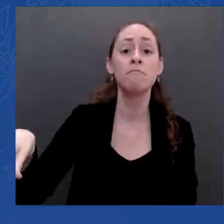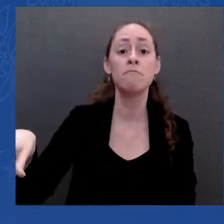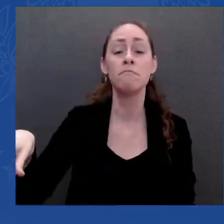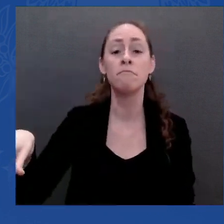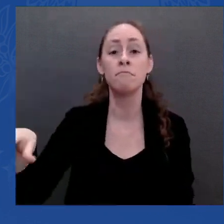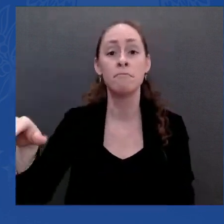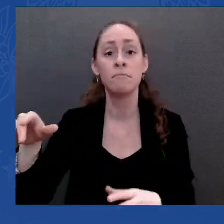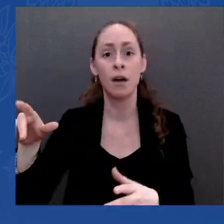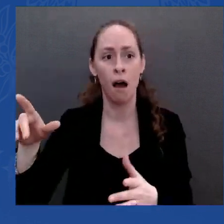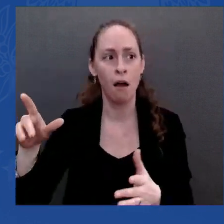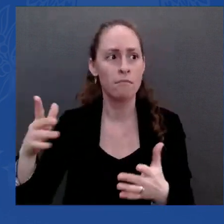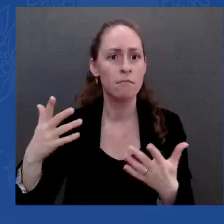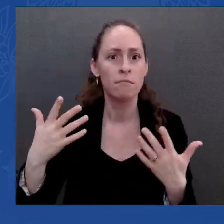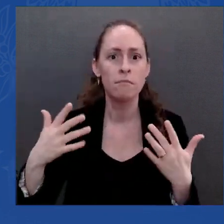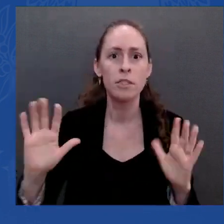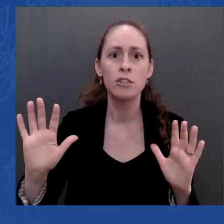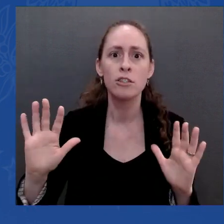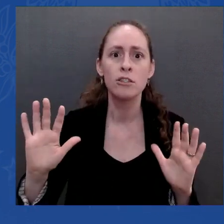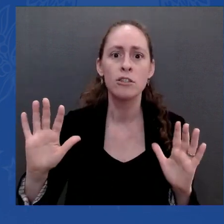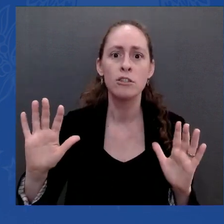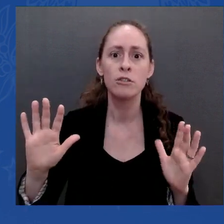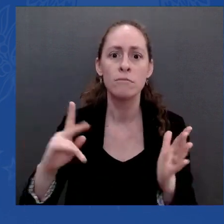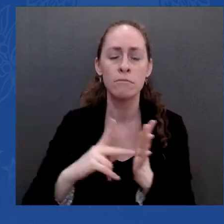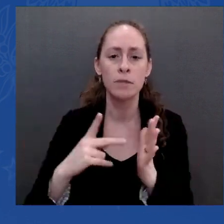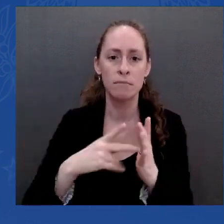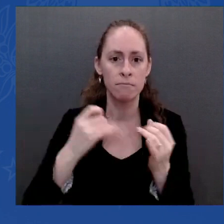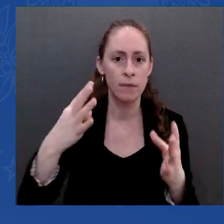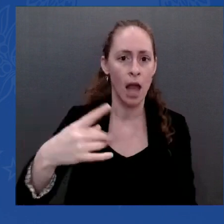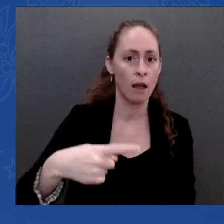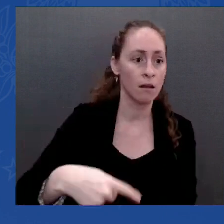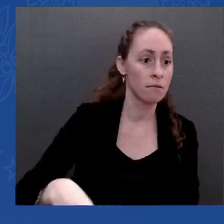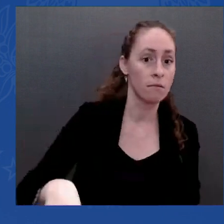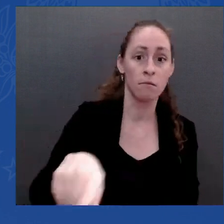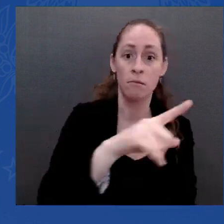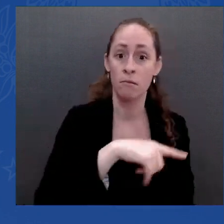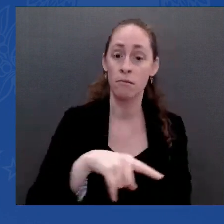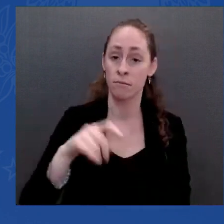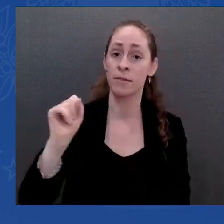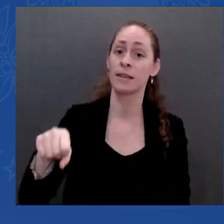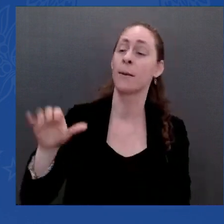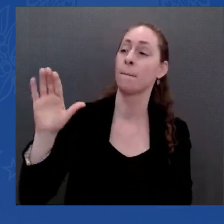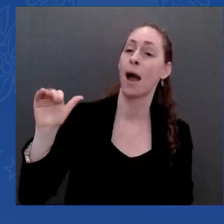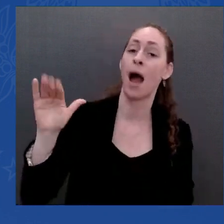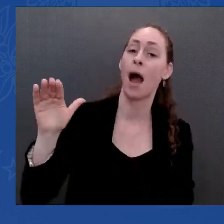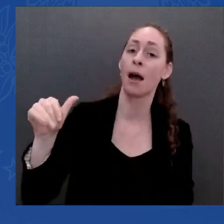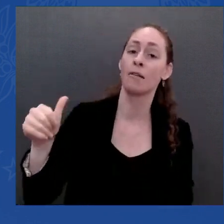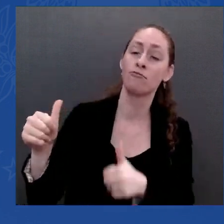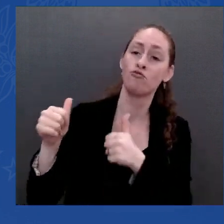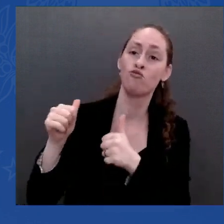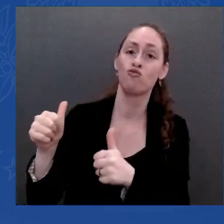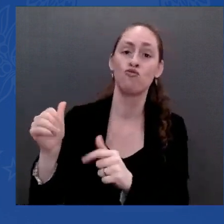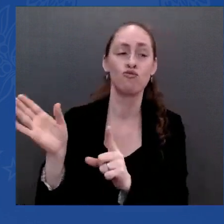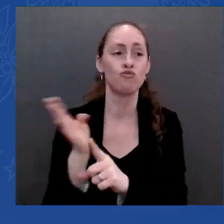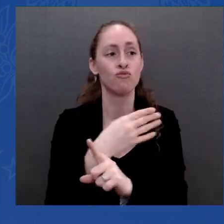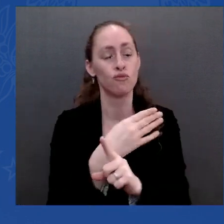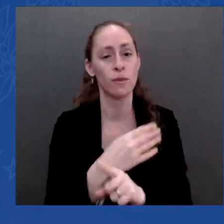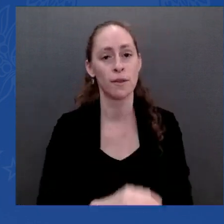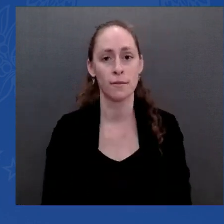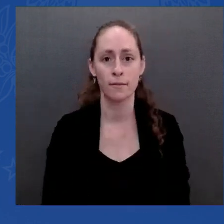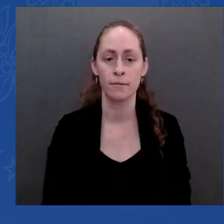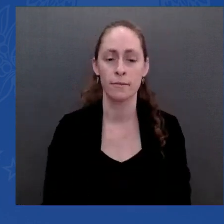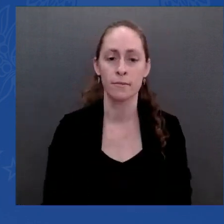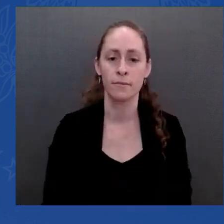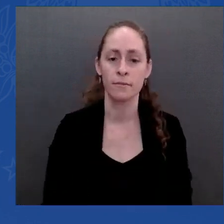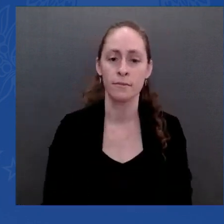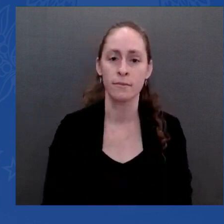Millions of customers. We're proposing, what we're proposing is that we negotiate fair prices, one that